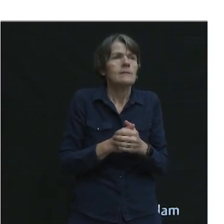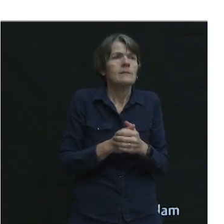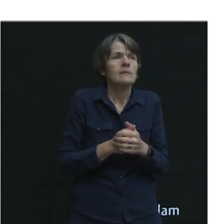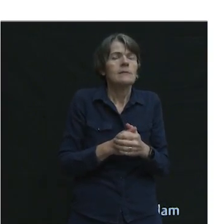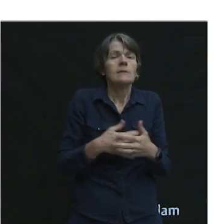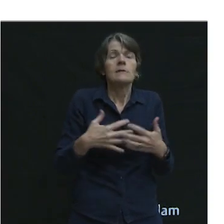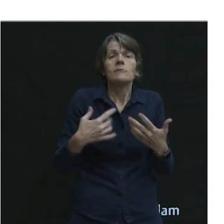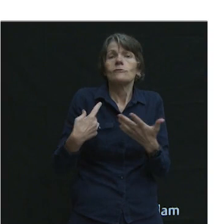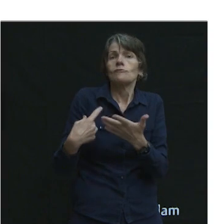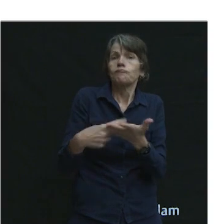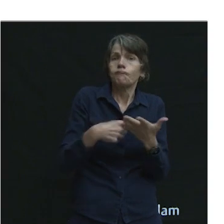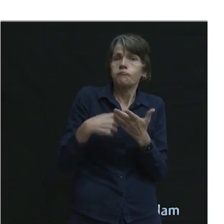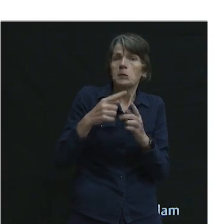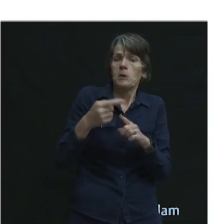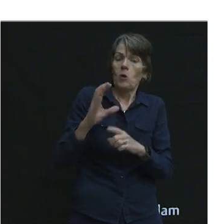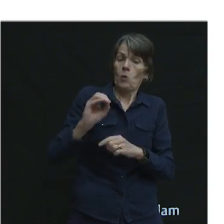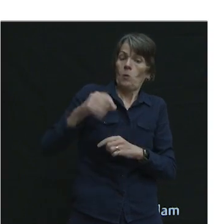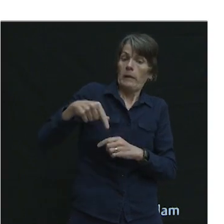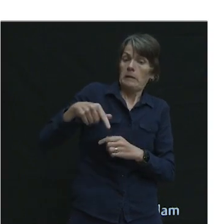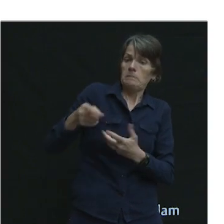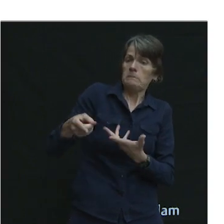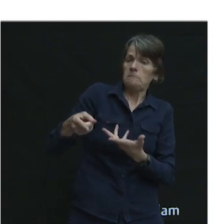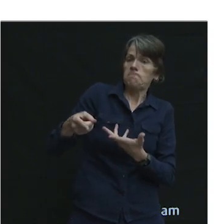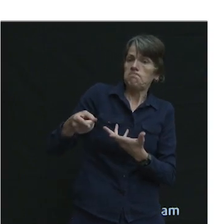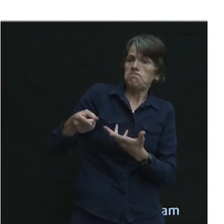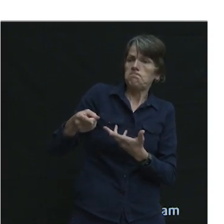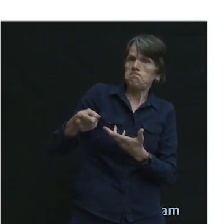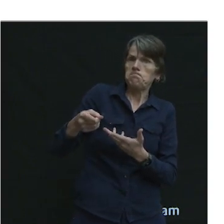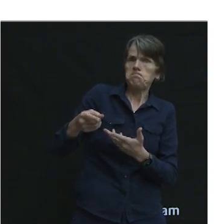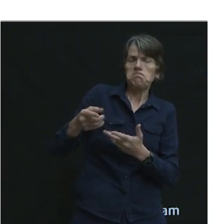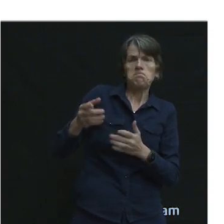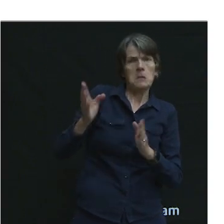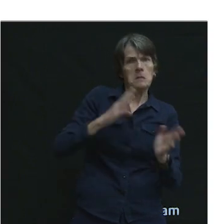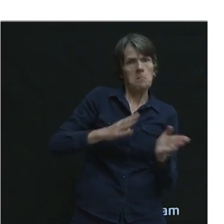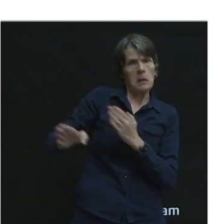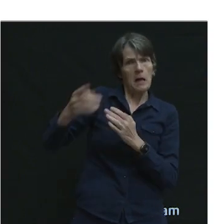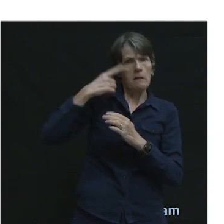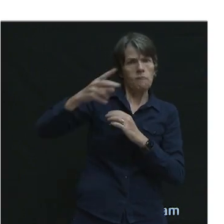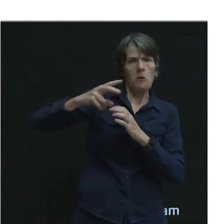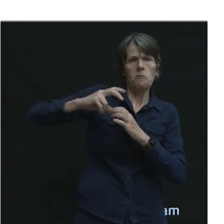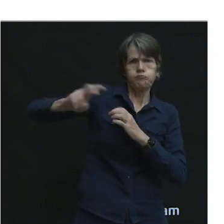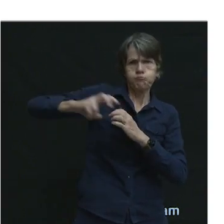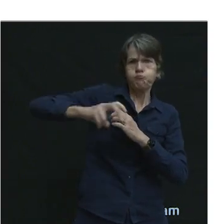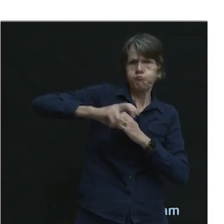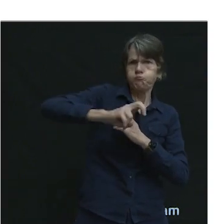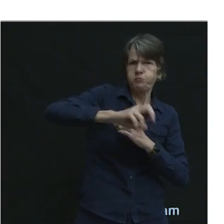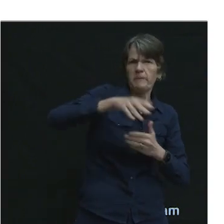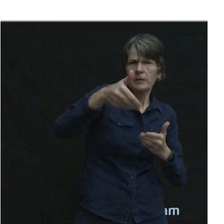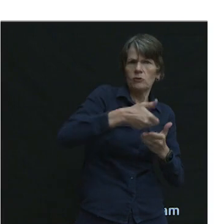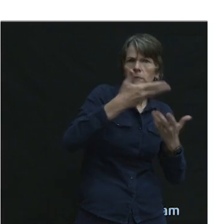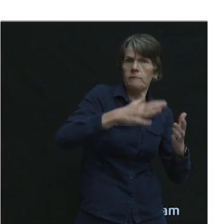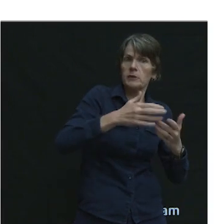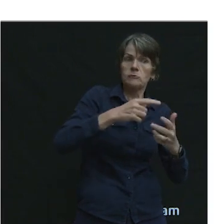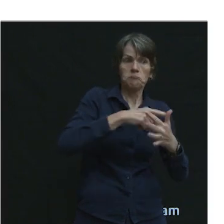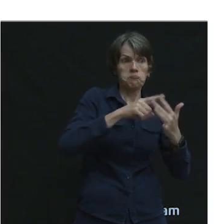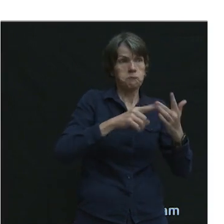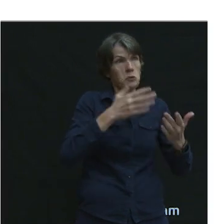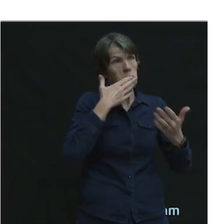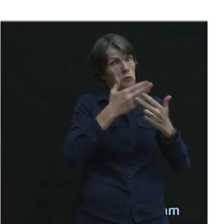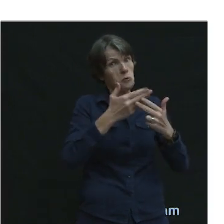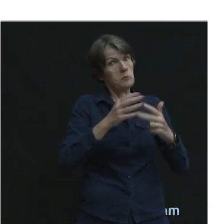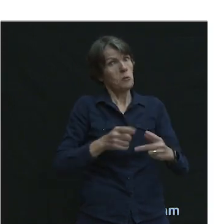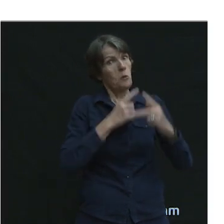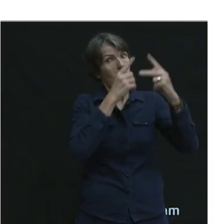So we're talking about Coquitlam's Strategic Transportation Plan, which has been introduced. These are great goals that they've put